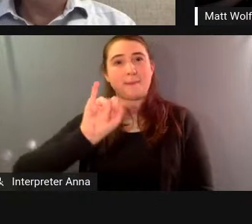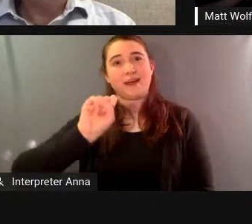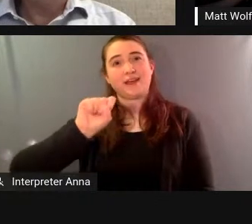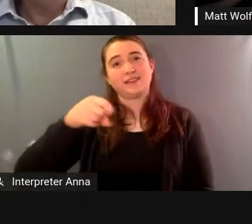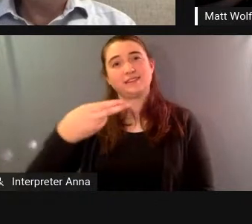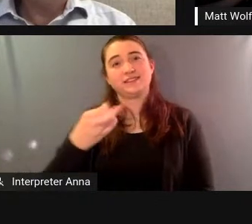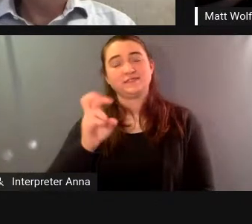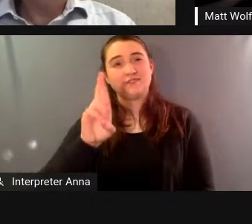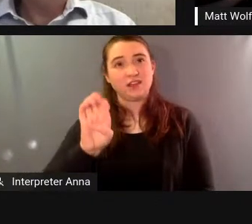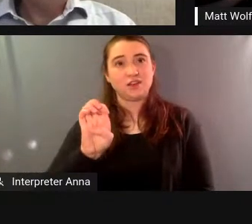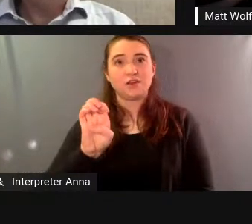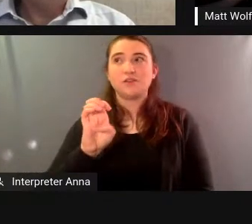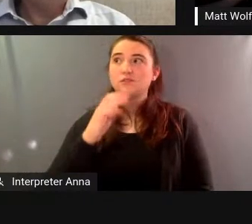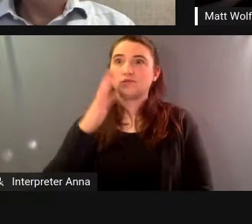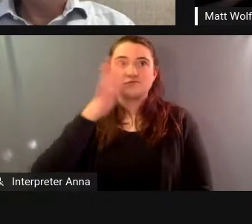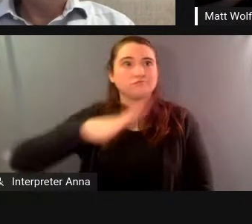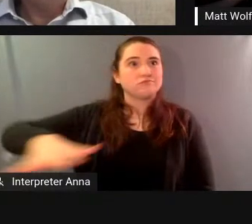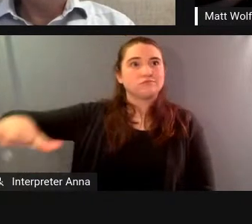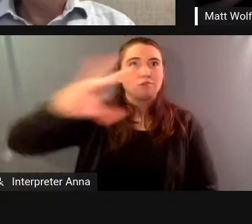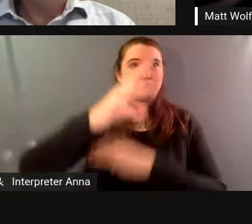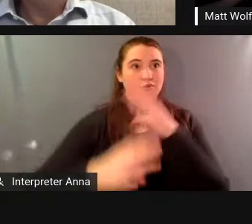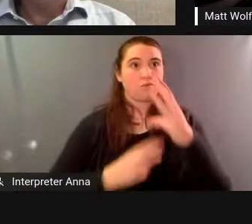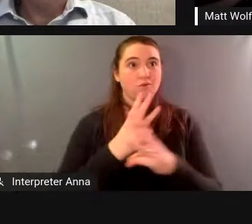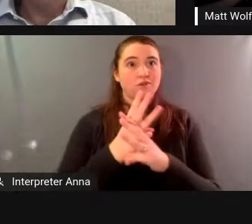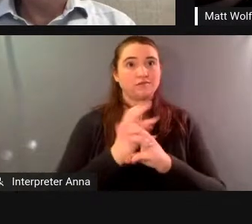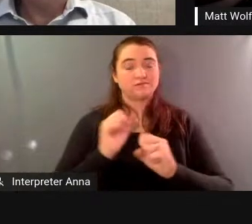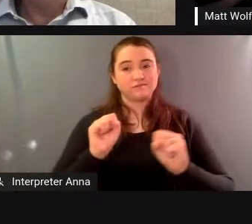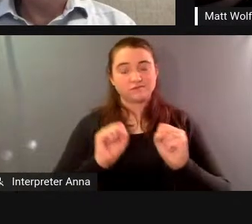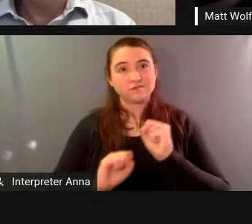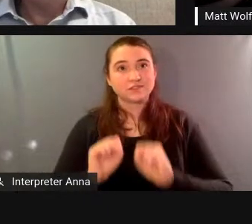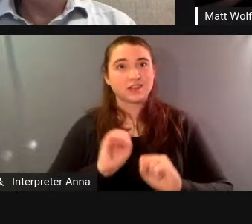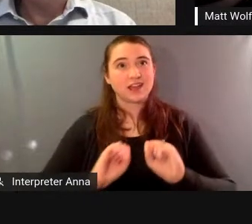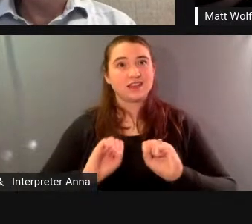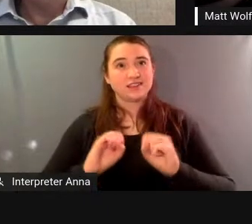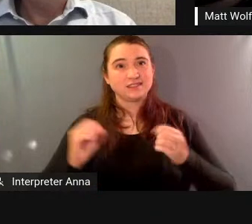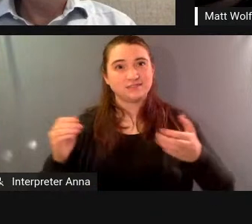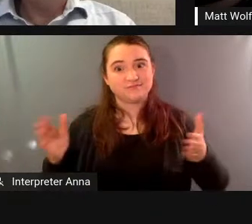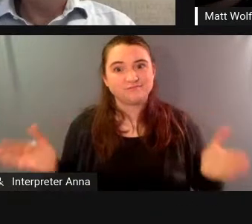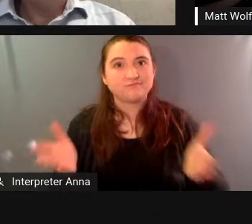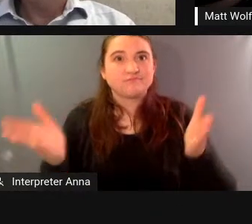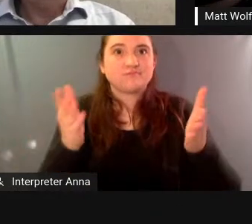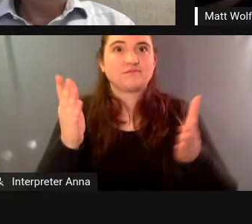science is mobilizing to to study and come up with solutions